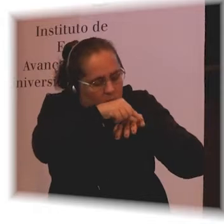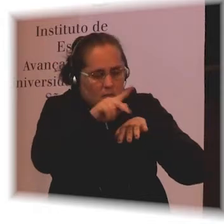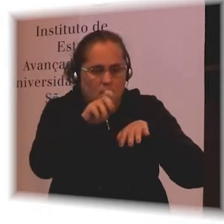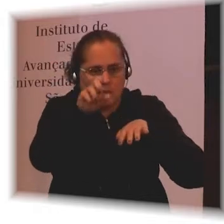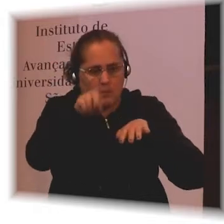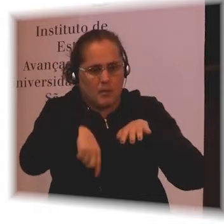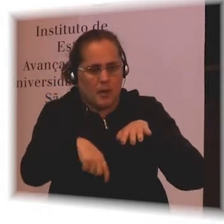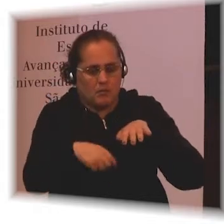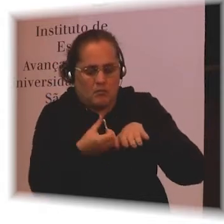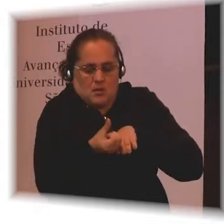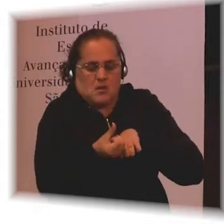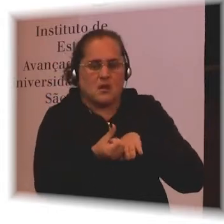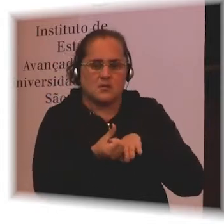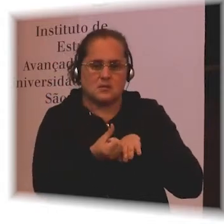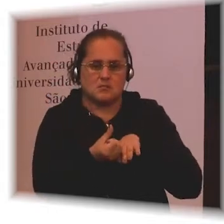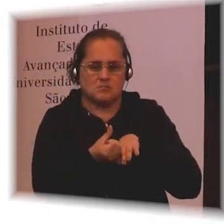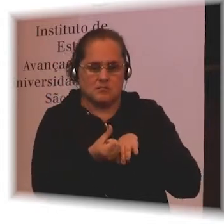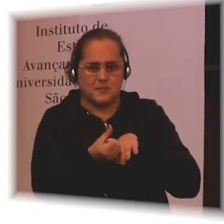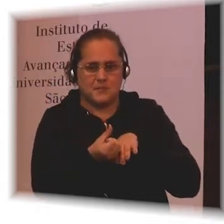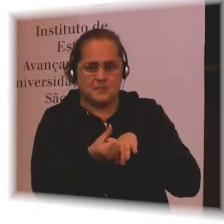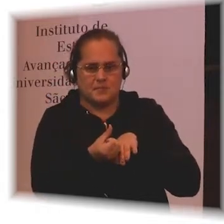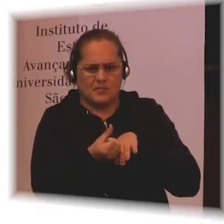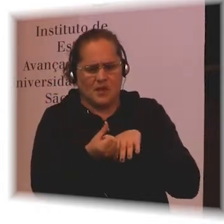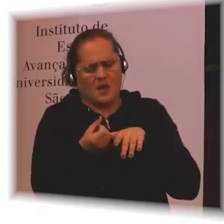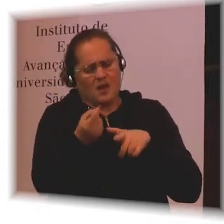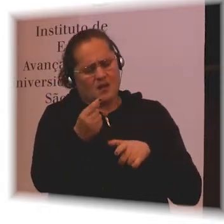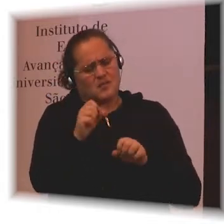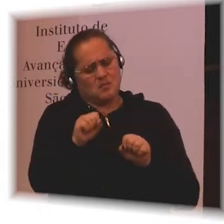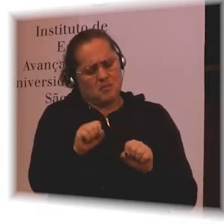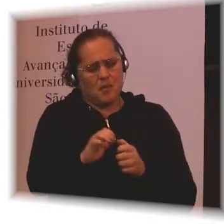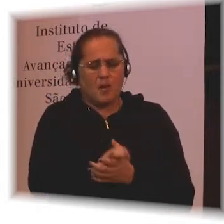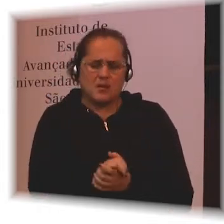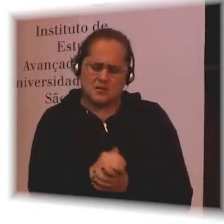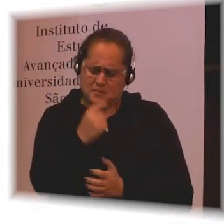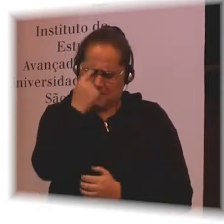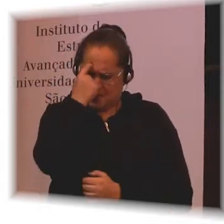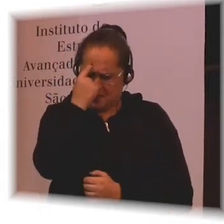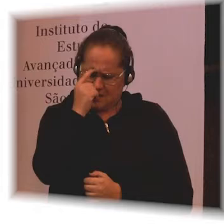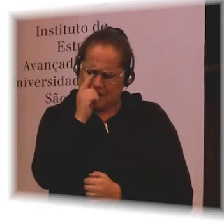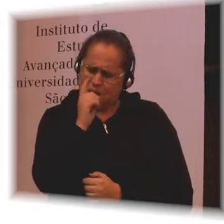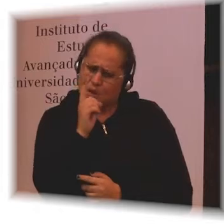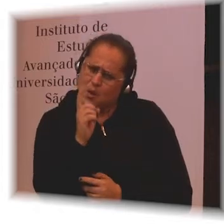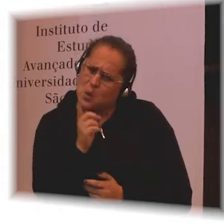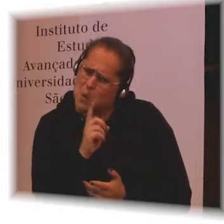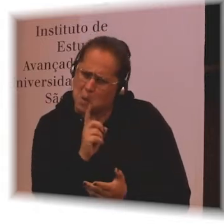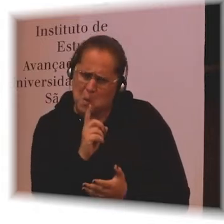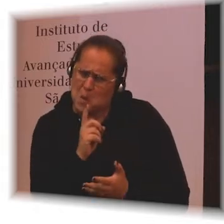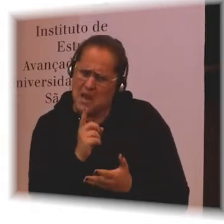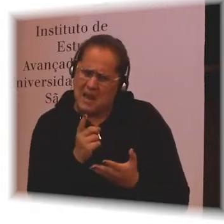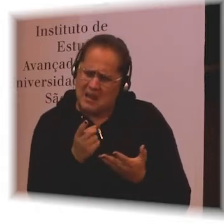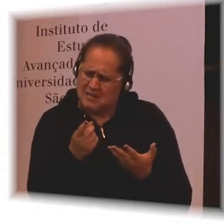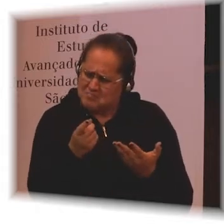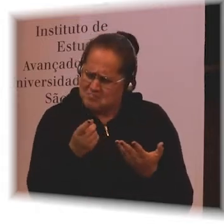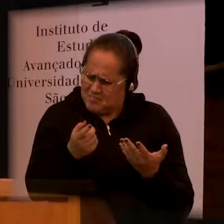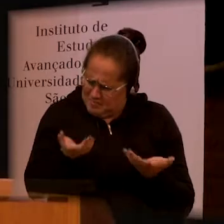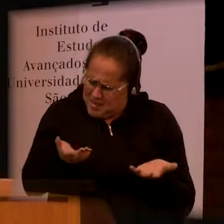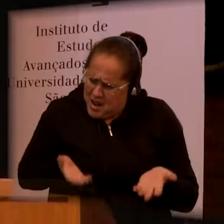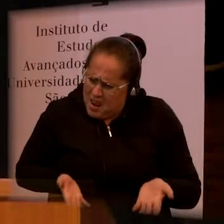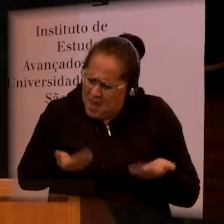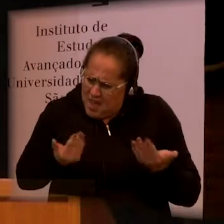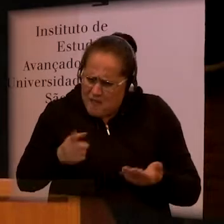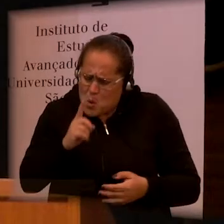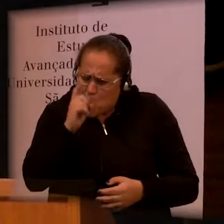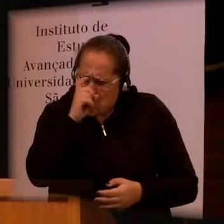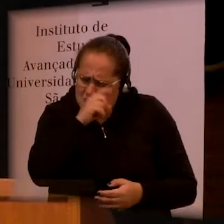you may not think it is something that would have a very big impact on your life. Now I had a colleague from